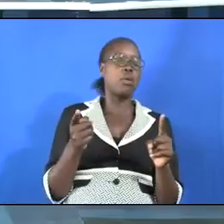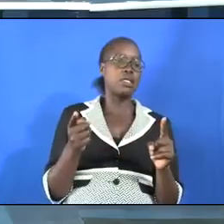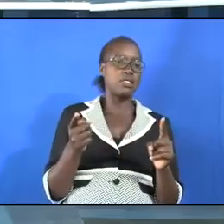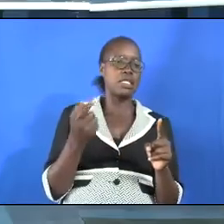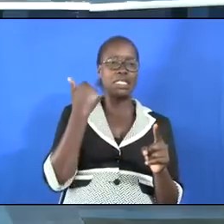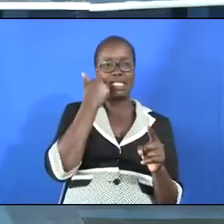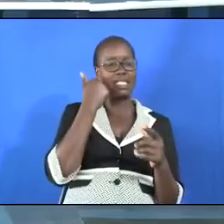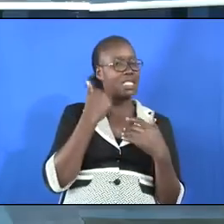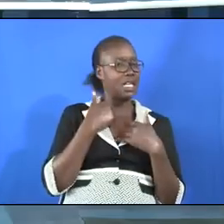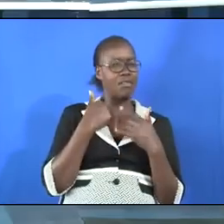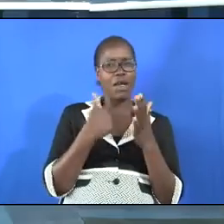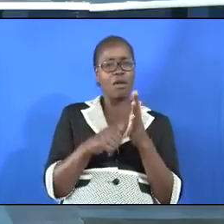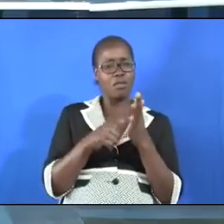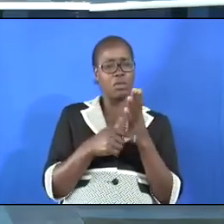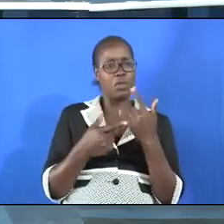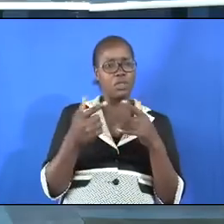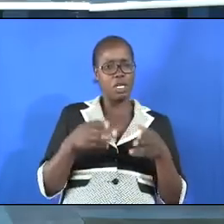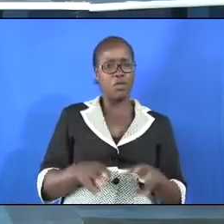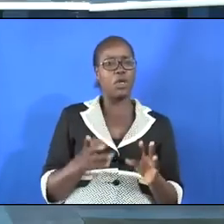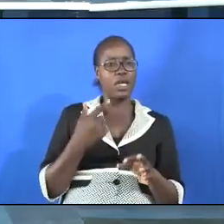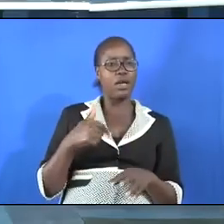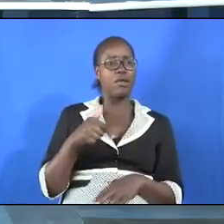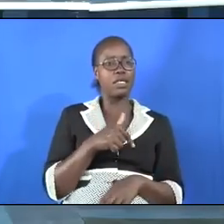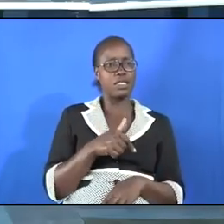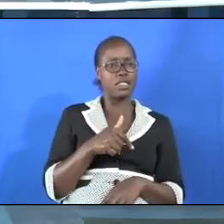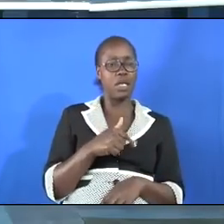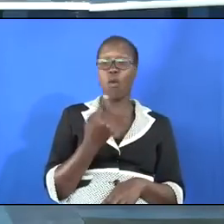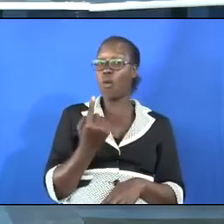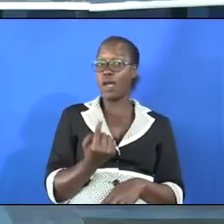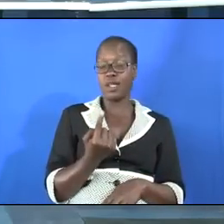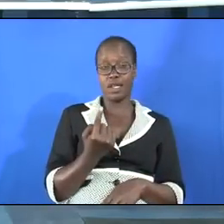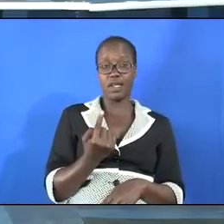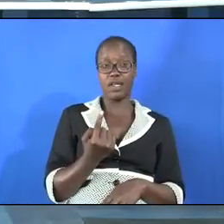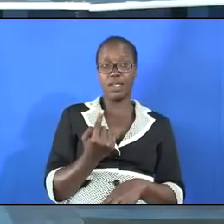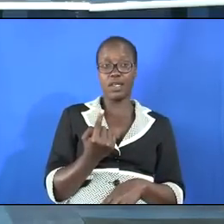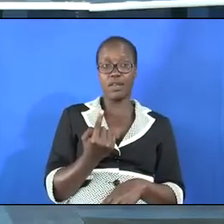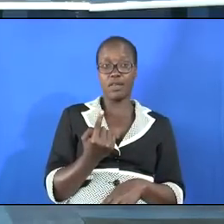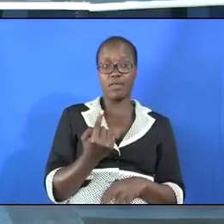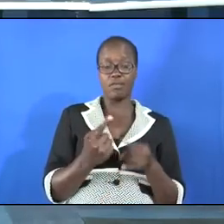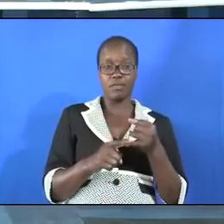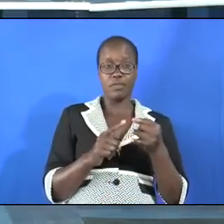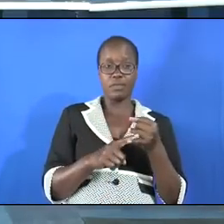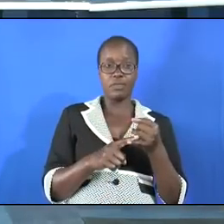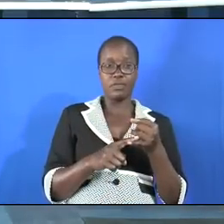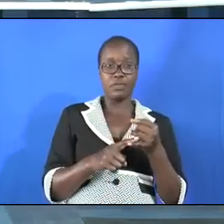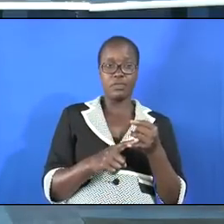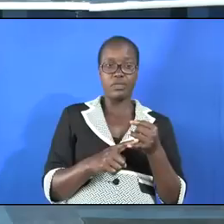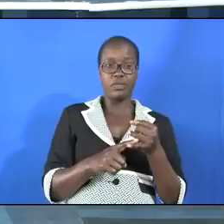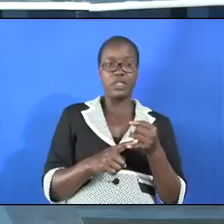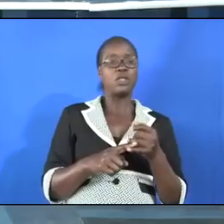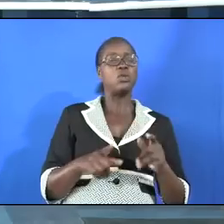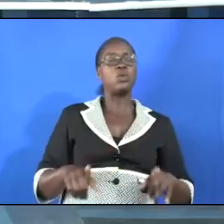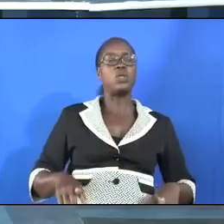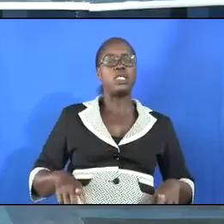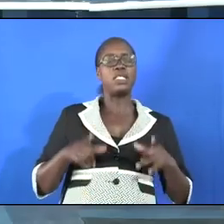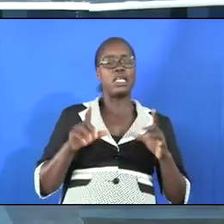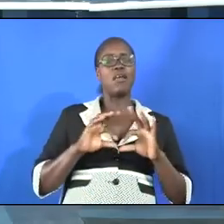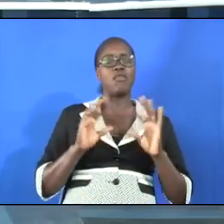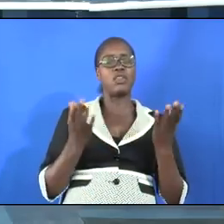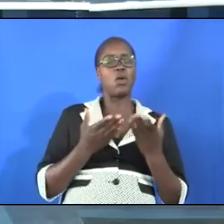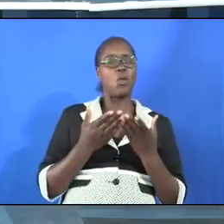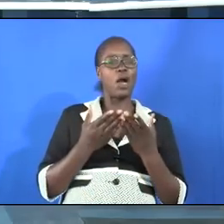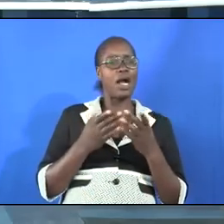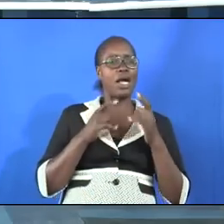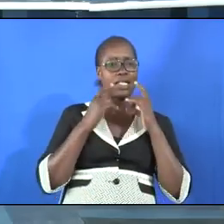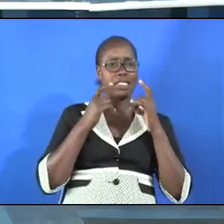Now, problems come our way. One, because we live in a world of sin. When sin came on this